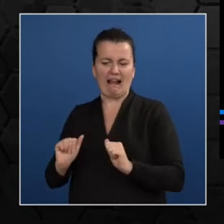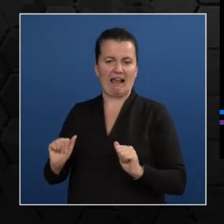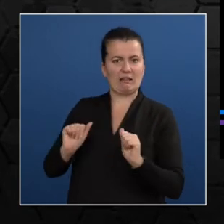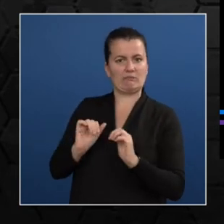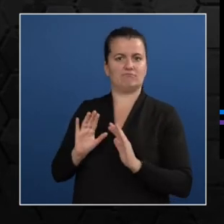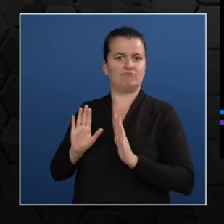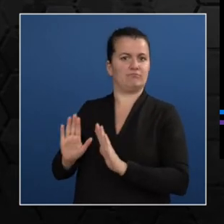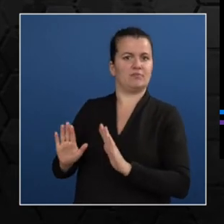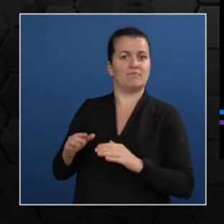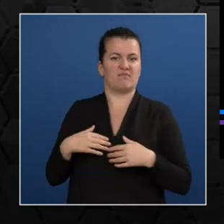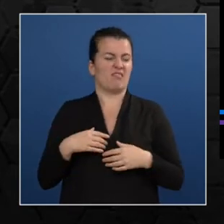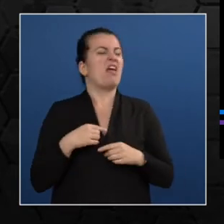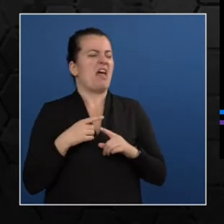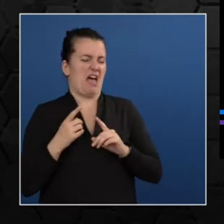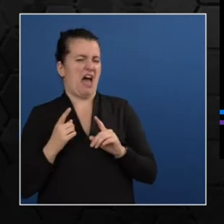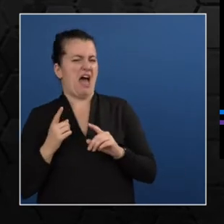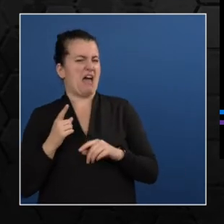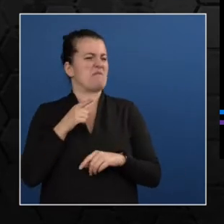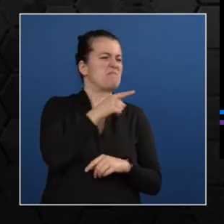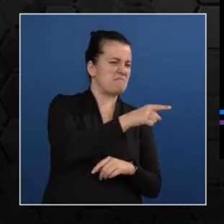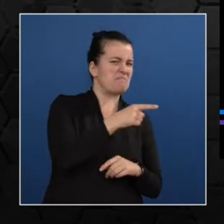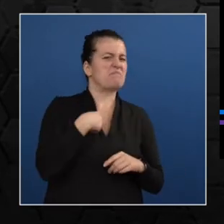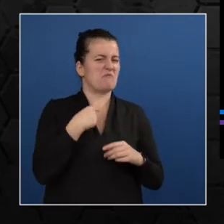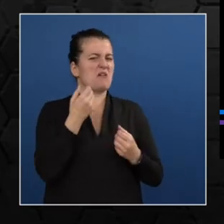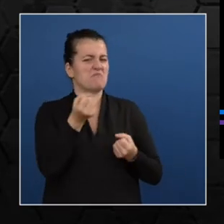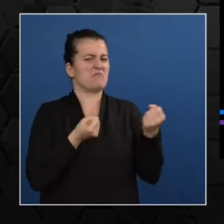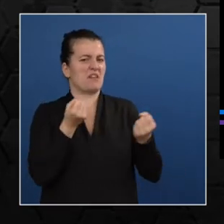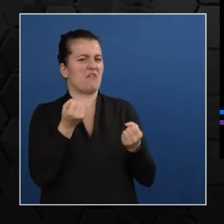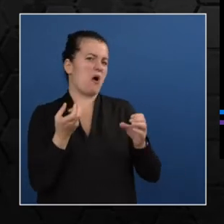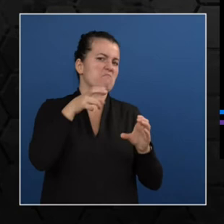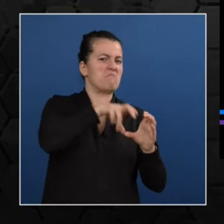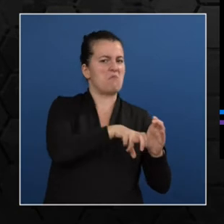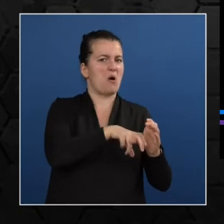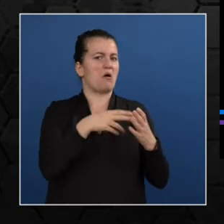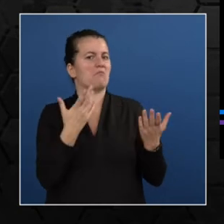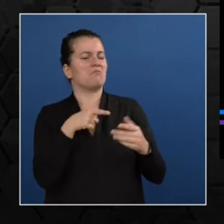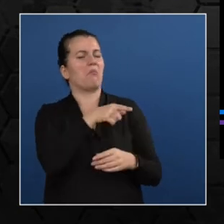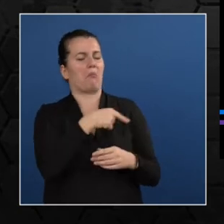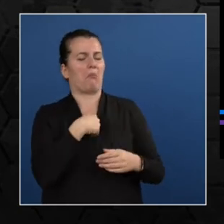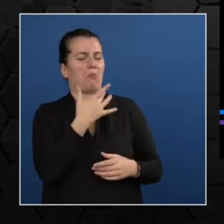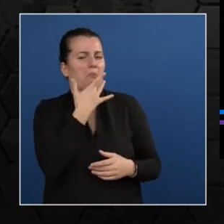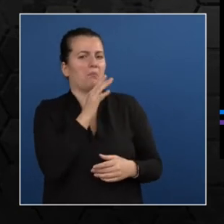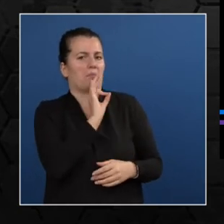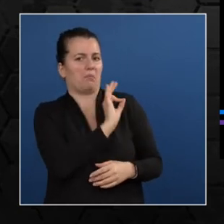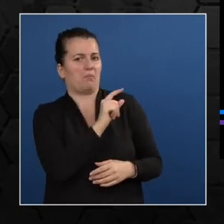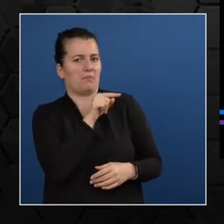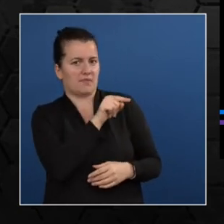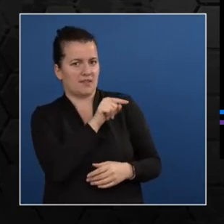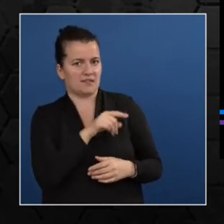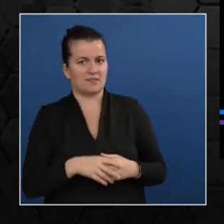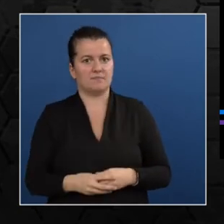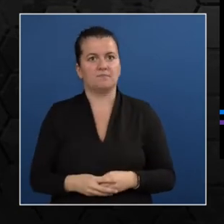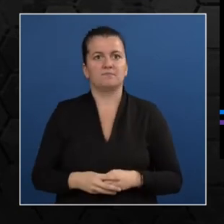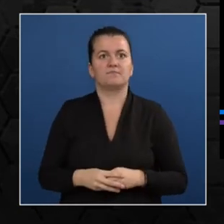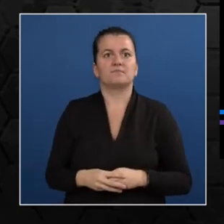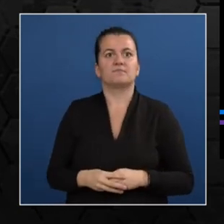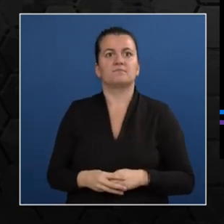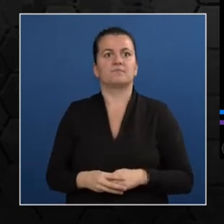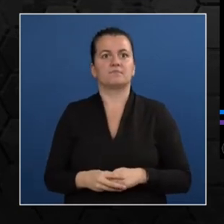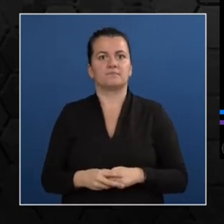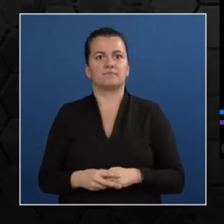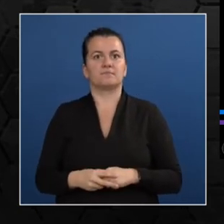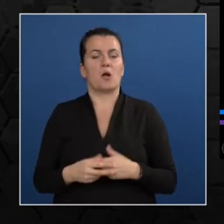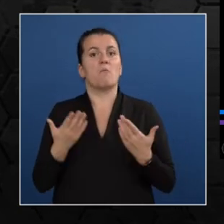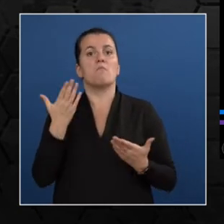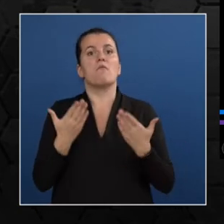option with them to use private vehicles and therefore only captive riders or riders who don't have any alternate solution with them choose public transportation.